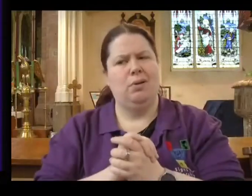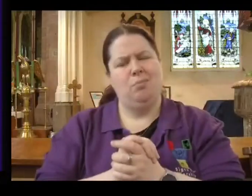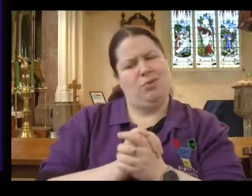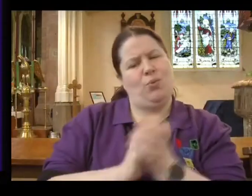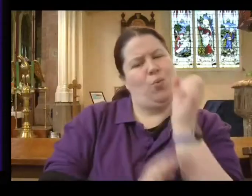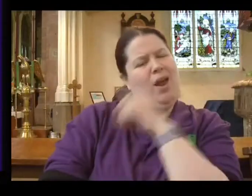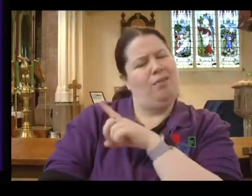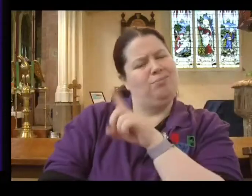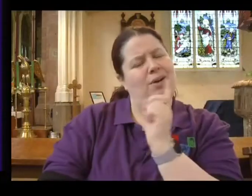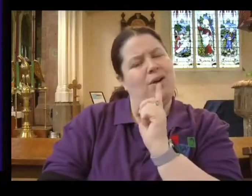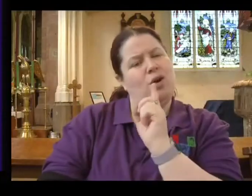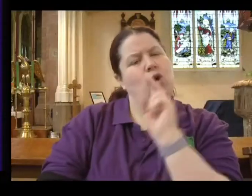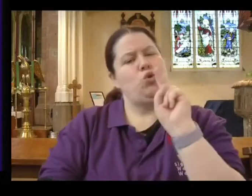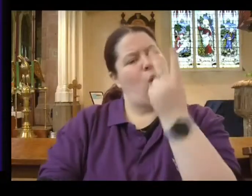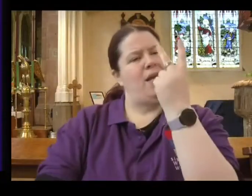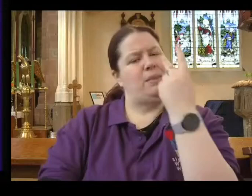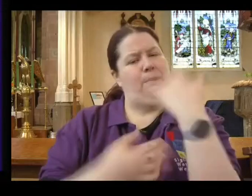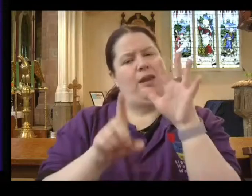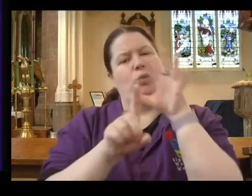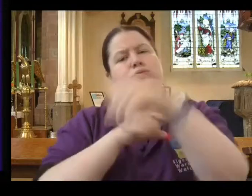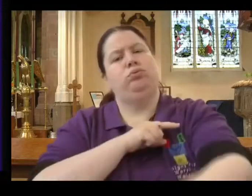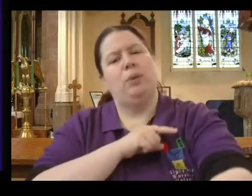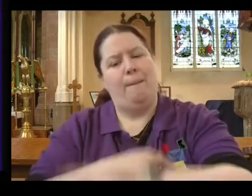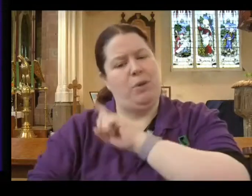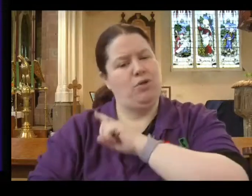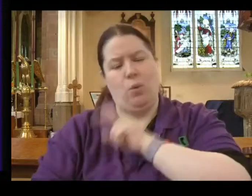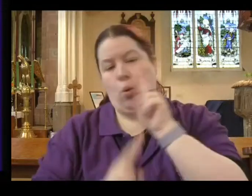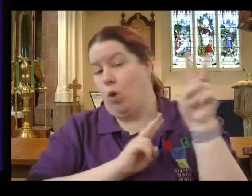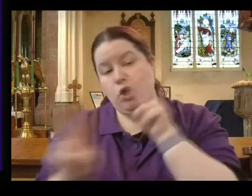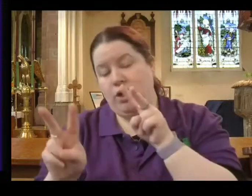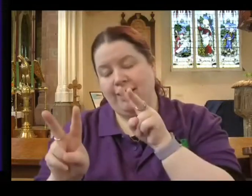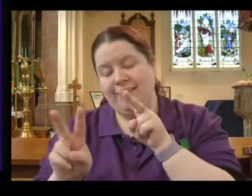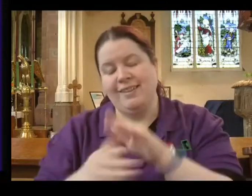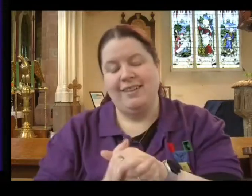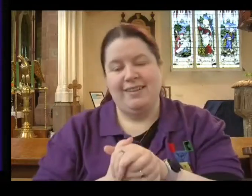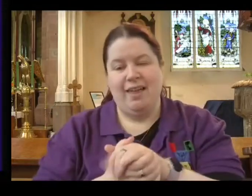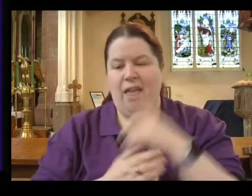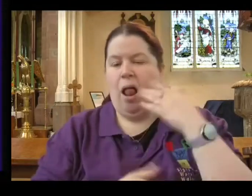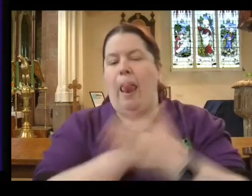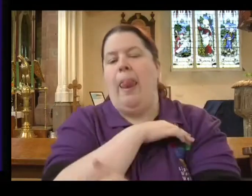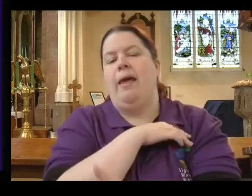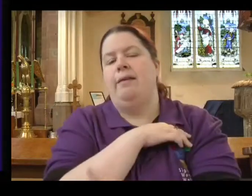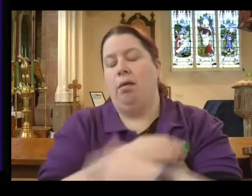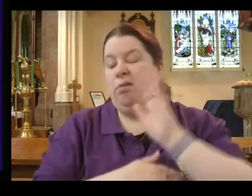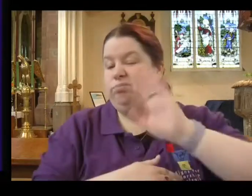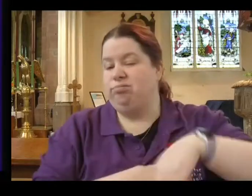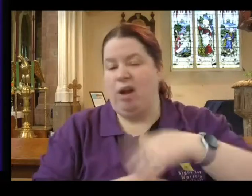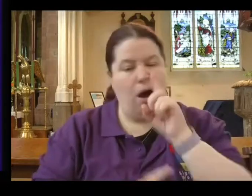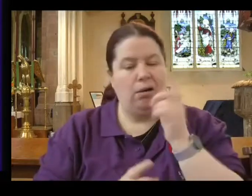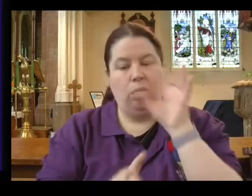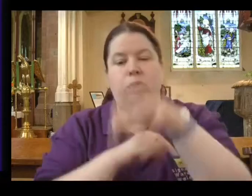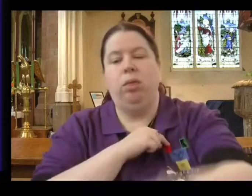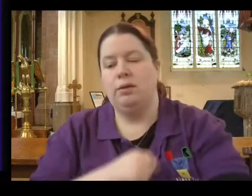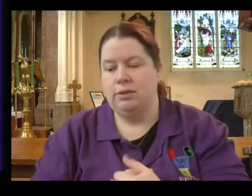Sardis had been conquered through lack of vigilance. And on both occasions, the Sardisians